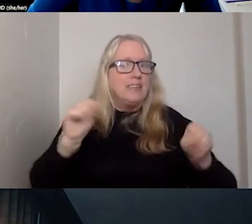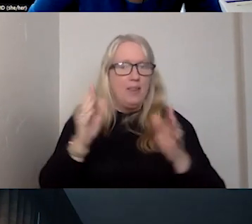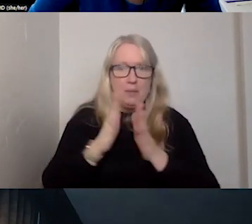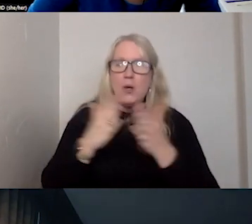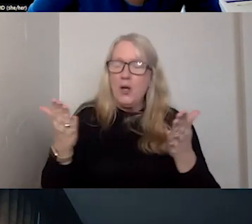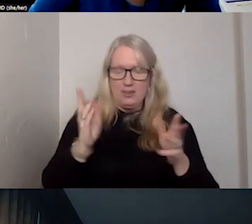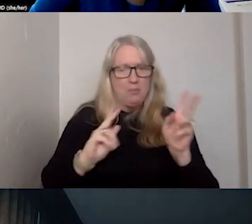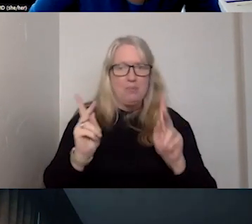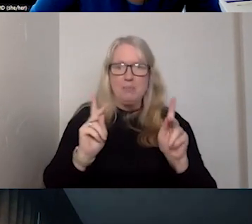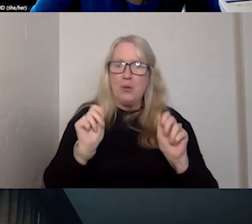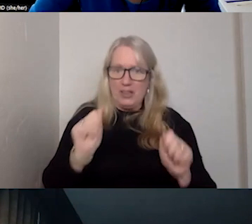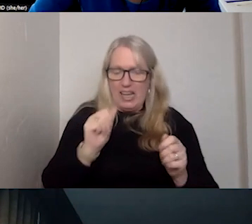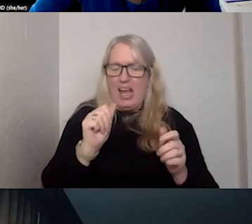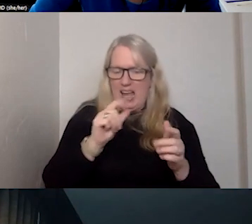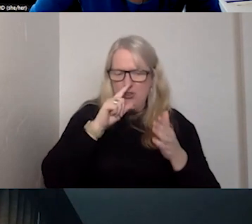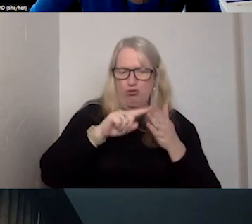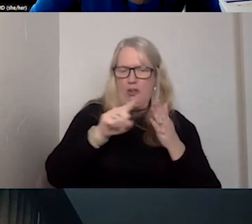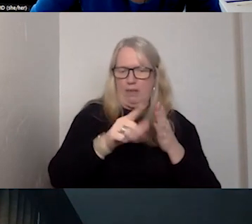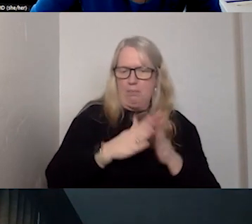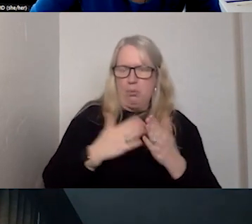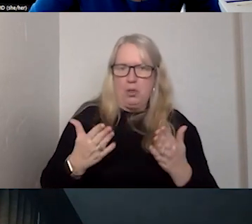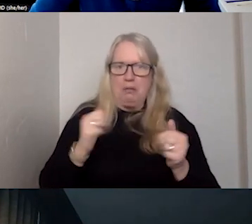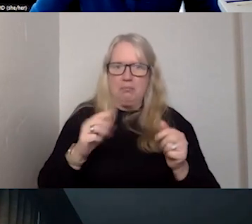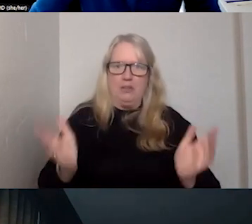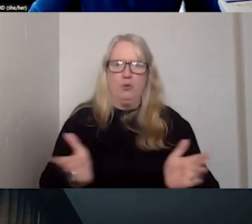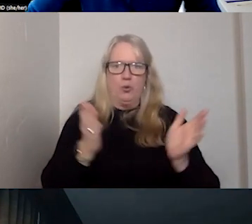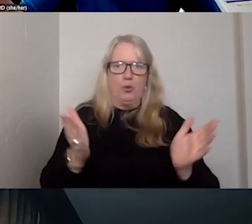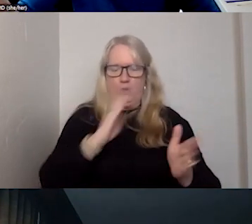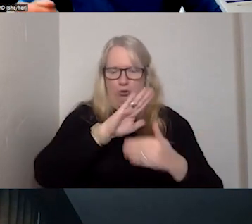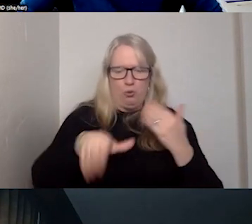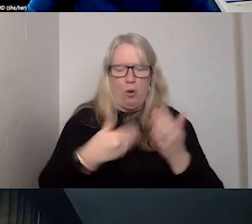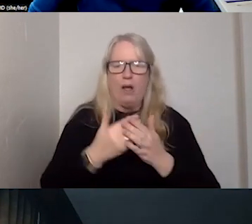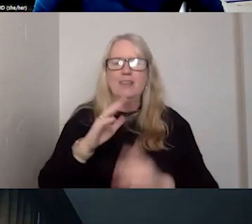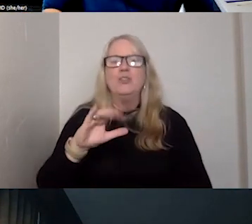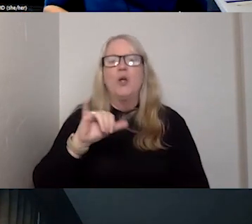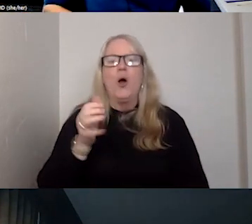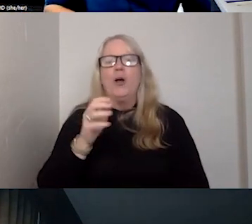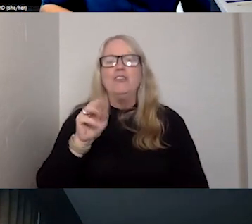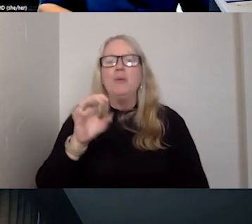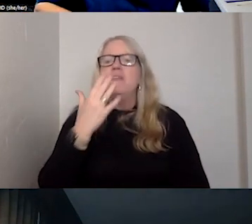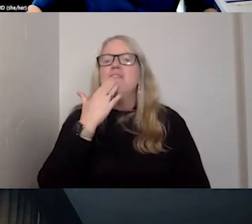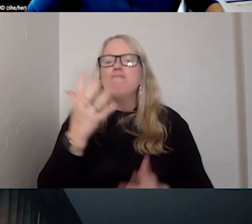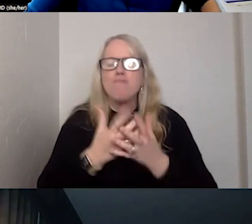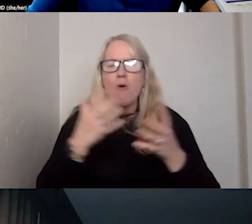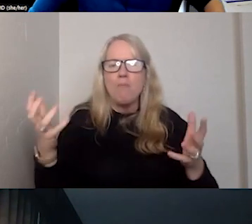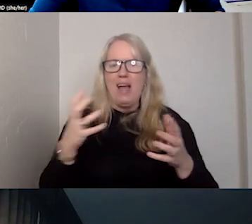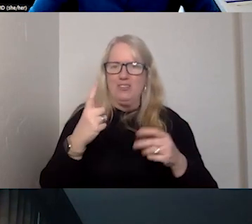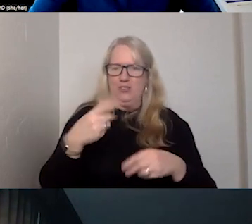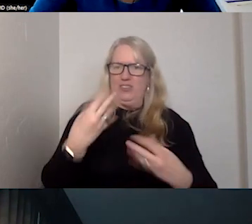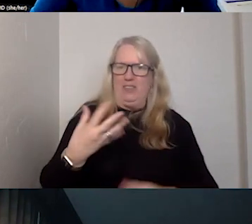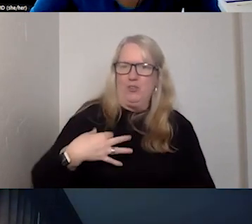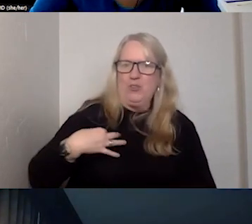can certainly check that out and encourage you all to do so. Jamie, thank you so much, and you'll be getting your shirt.